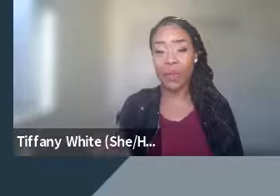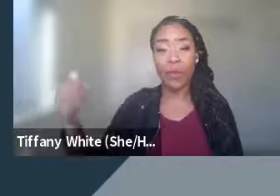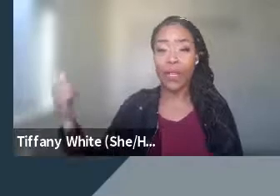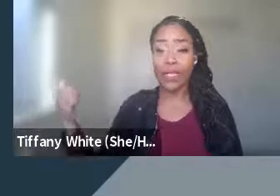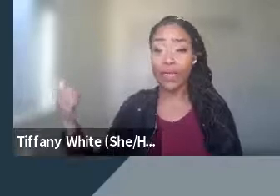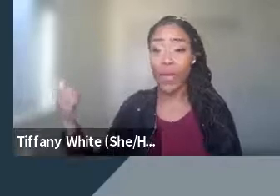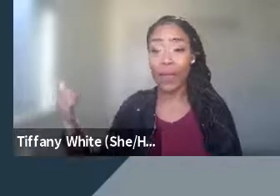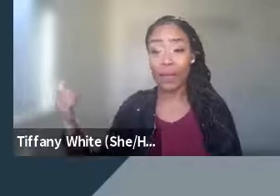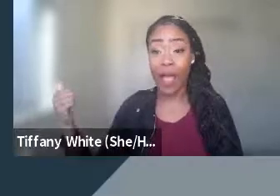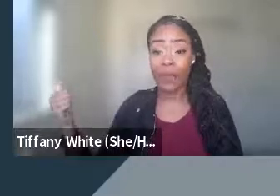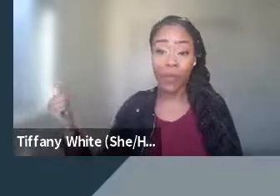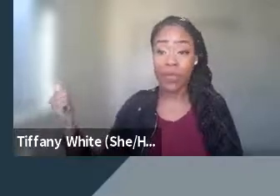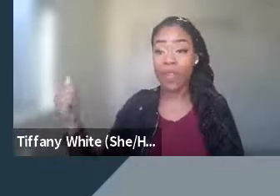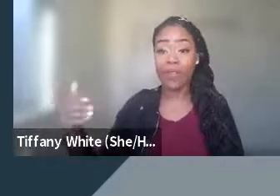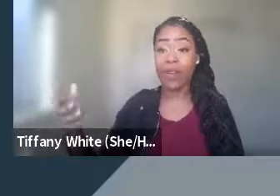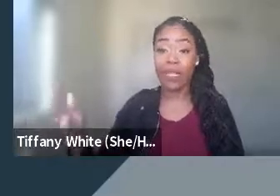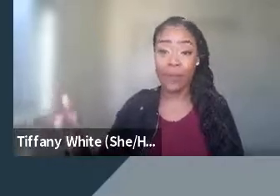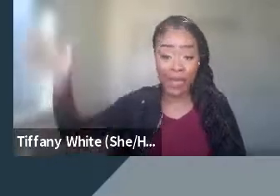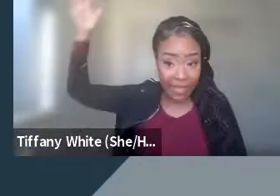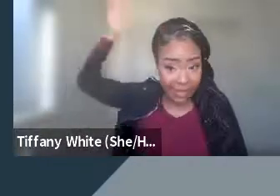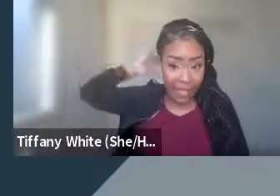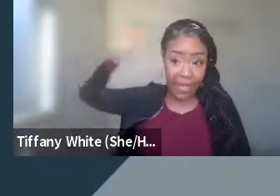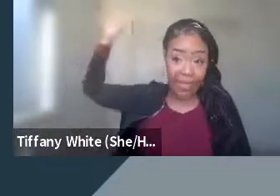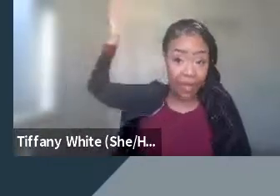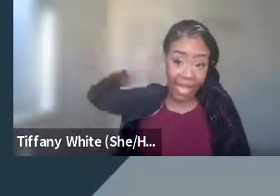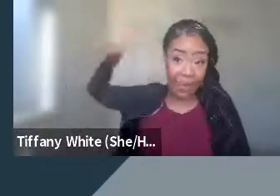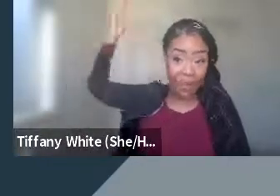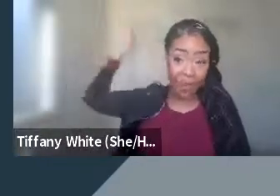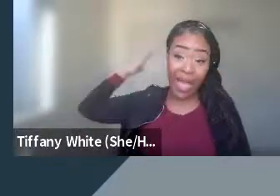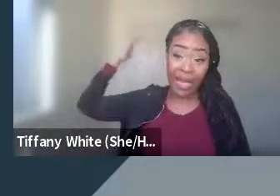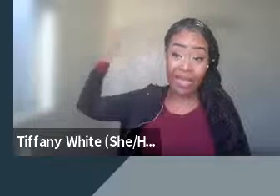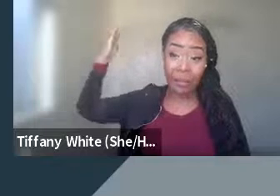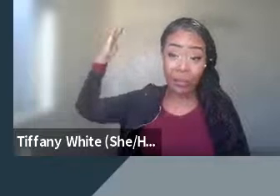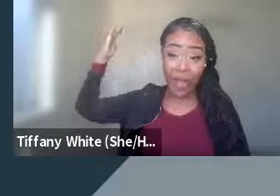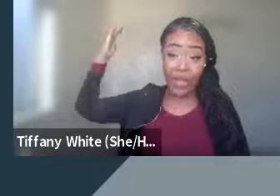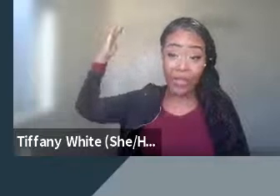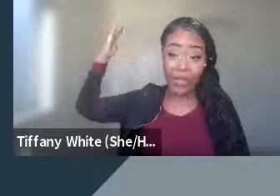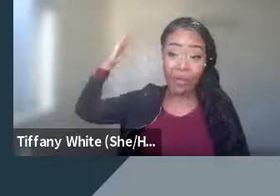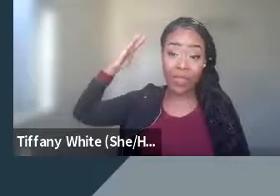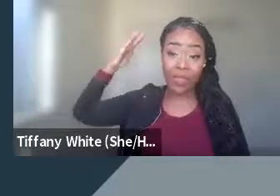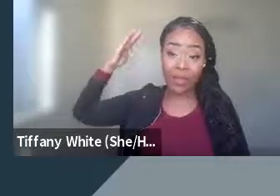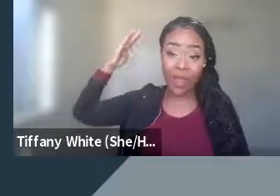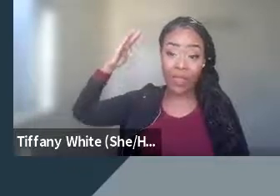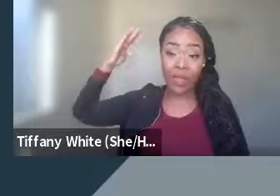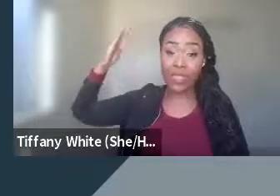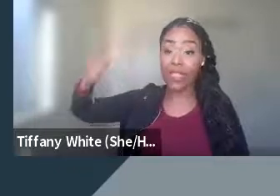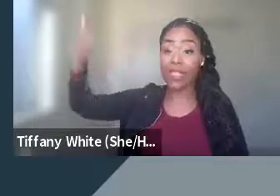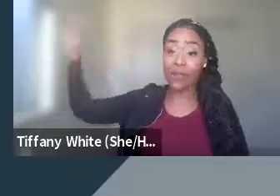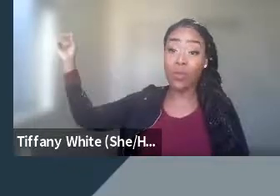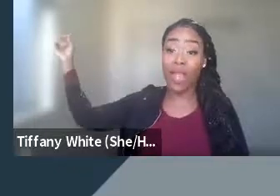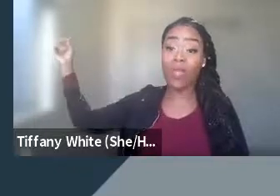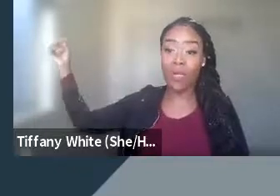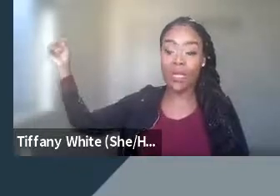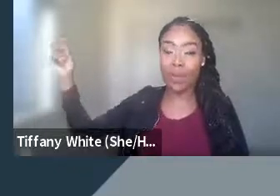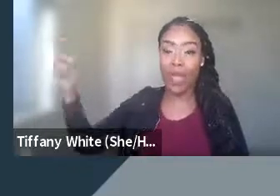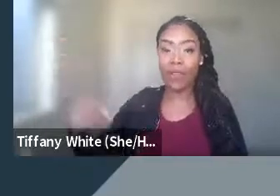some students prefer to sit in the back of the classroom just because of their experiences. They don't like people behind them, right? And so something that's going to foster their success is